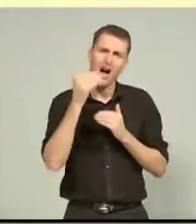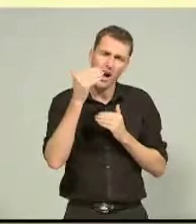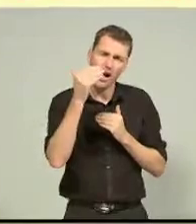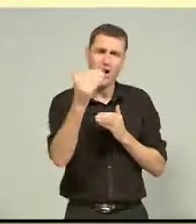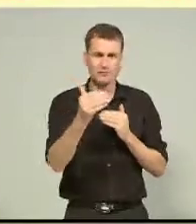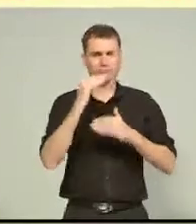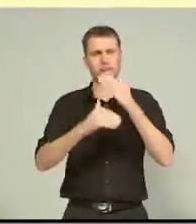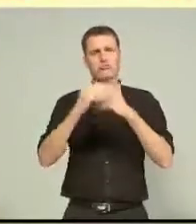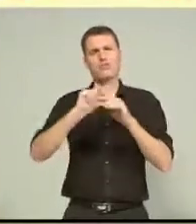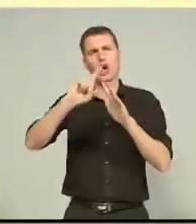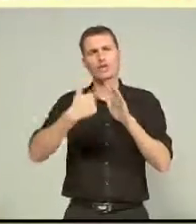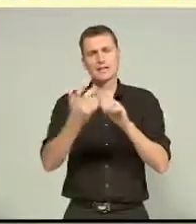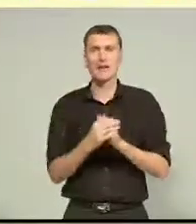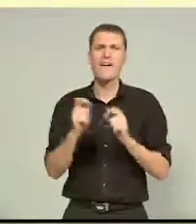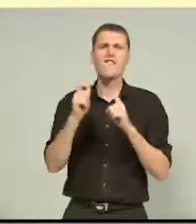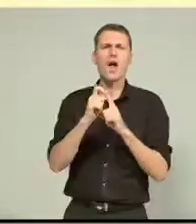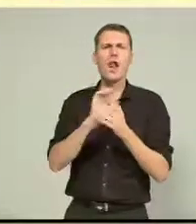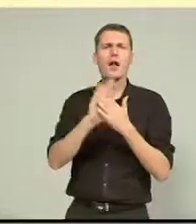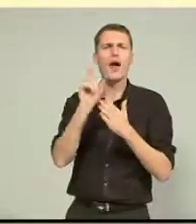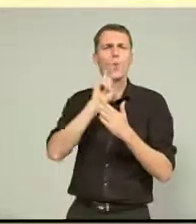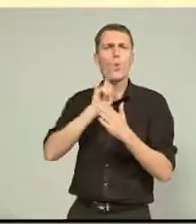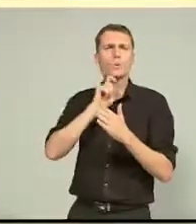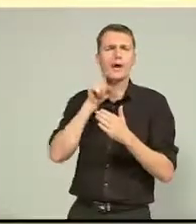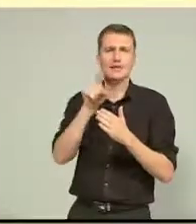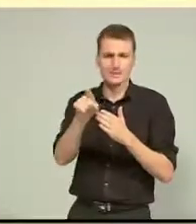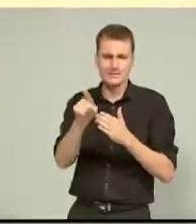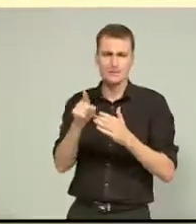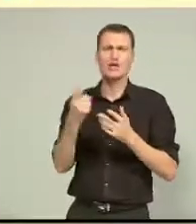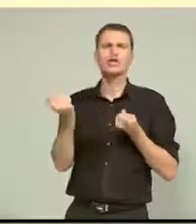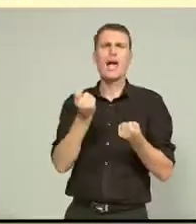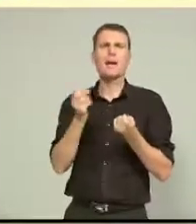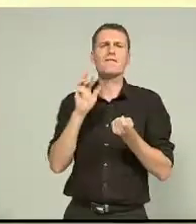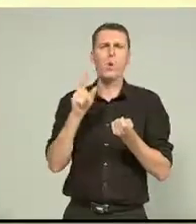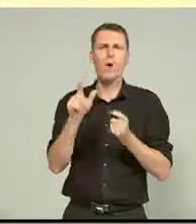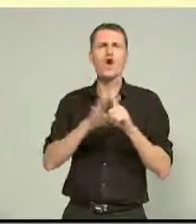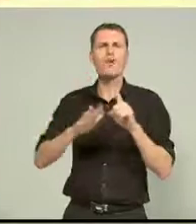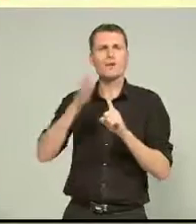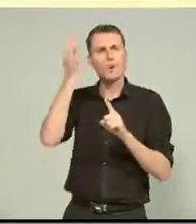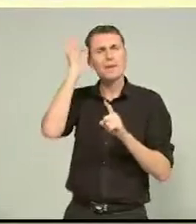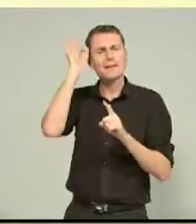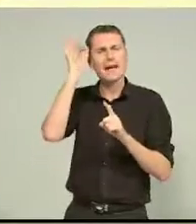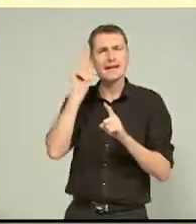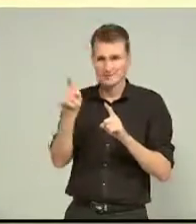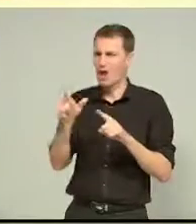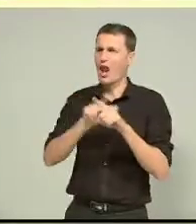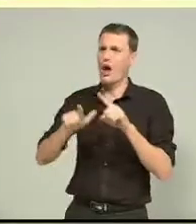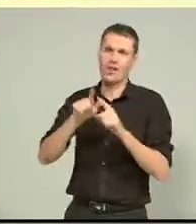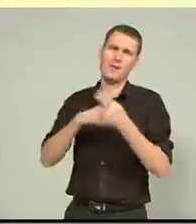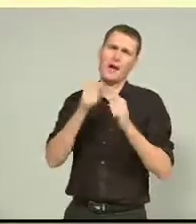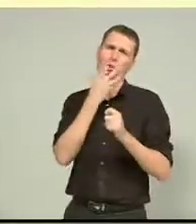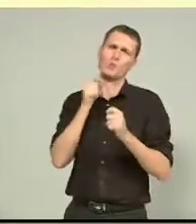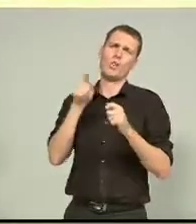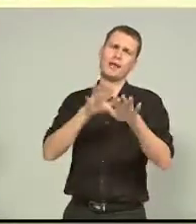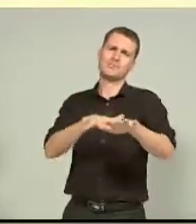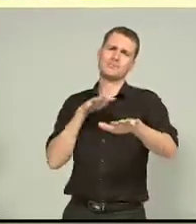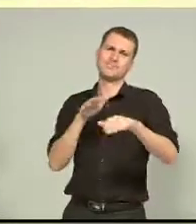project, this. Phil Clearwater, Chairman of the Council's Environmental Committee, believes it's something locals are becoming used to. I think it's